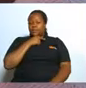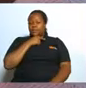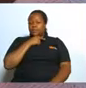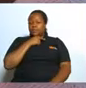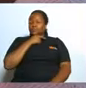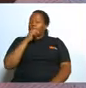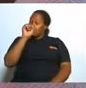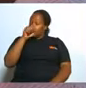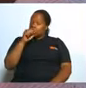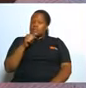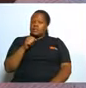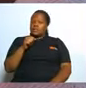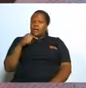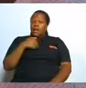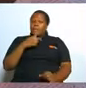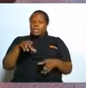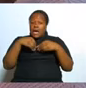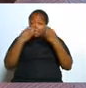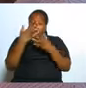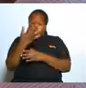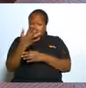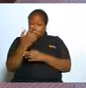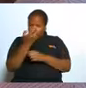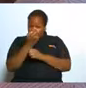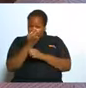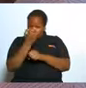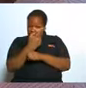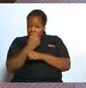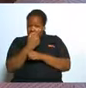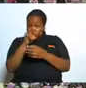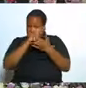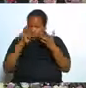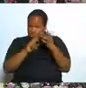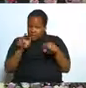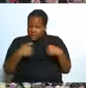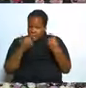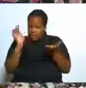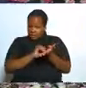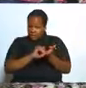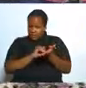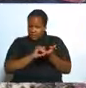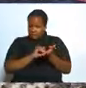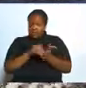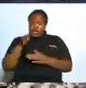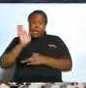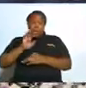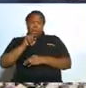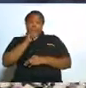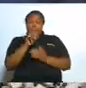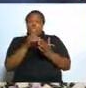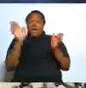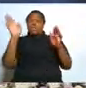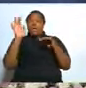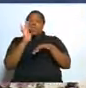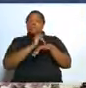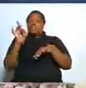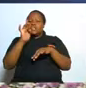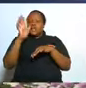yes i just give you some few seconds to read it again they are more delicate than us